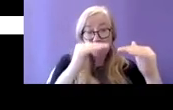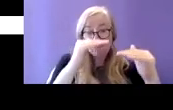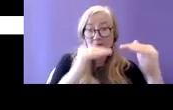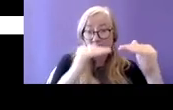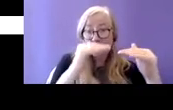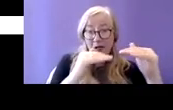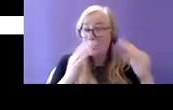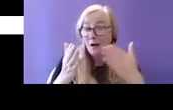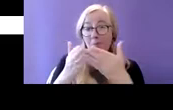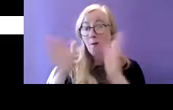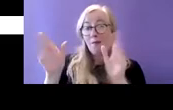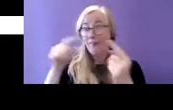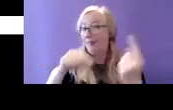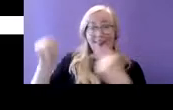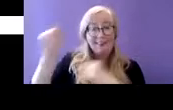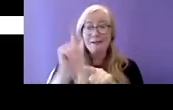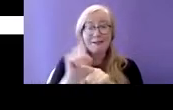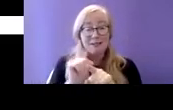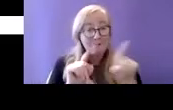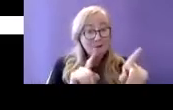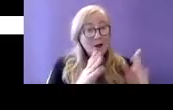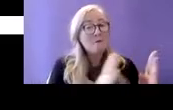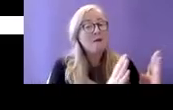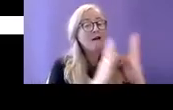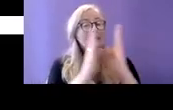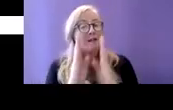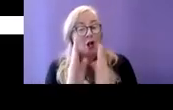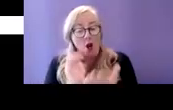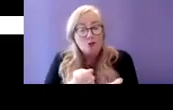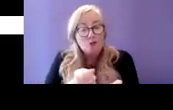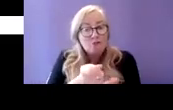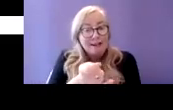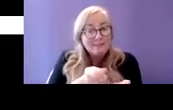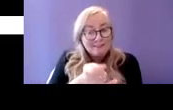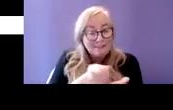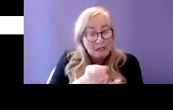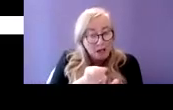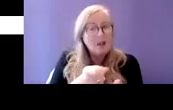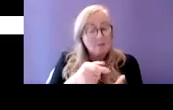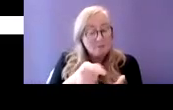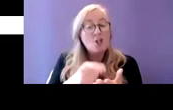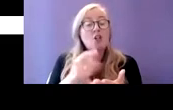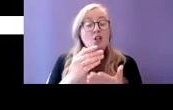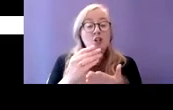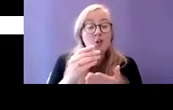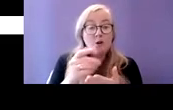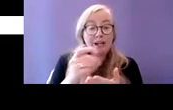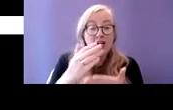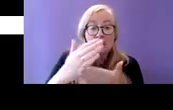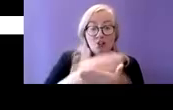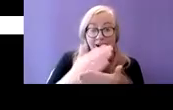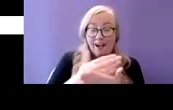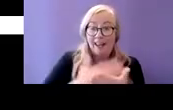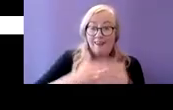looking towards the rental market what we observe is that the share of persons with disabilities renting from a private landlord is